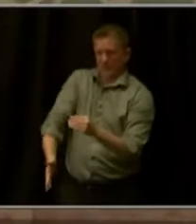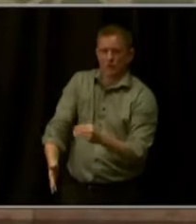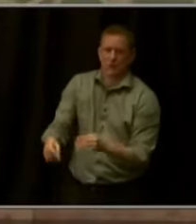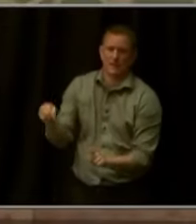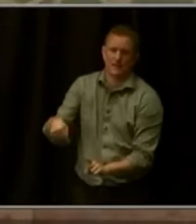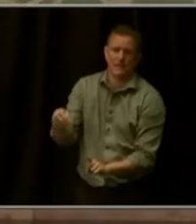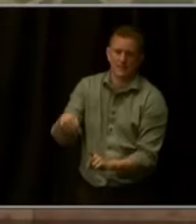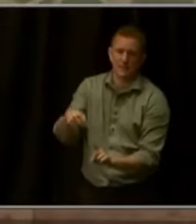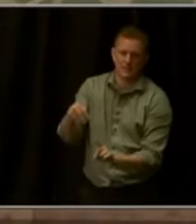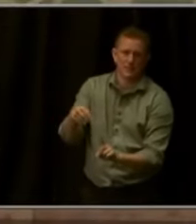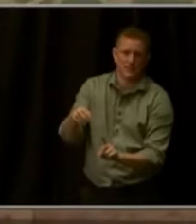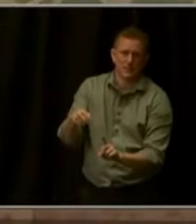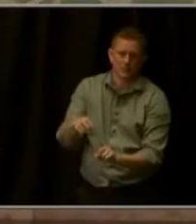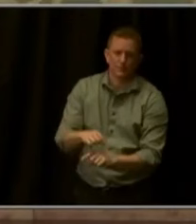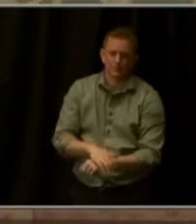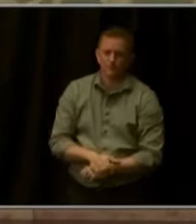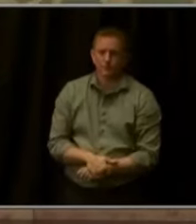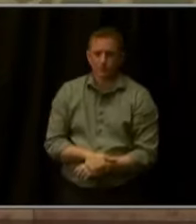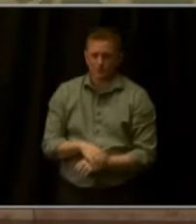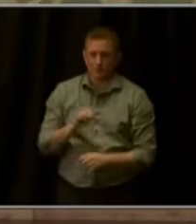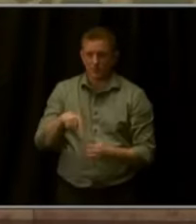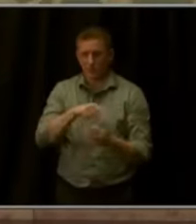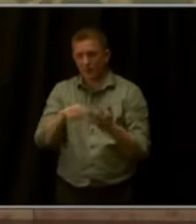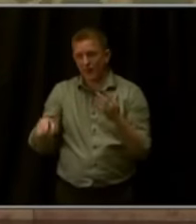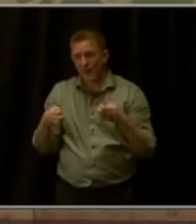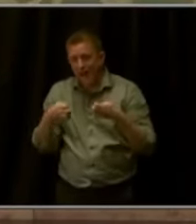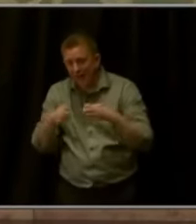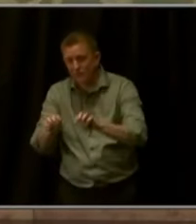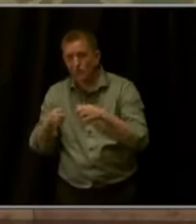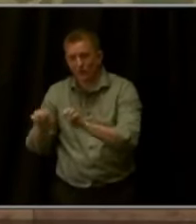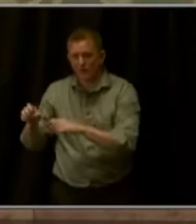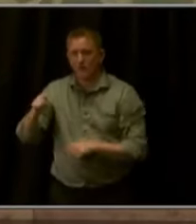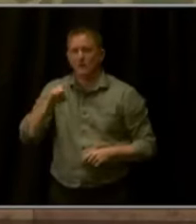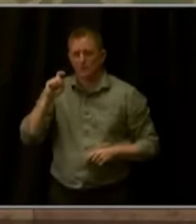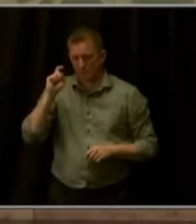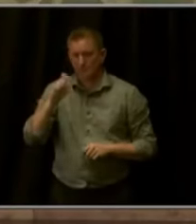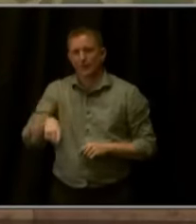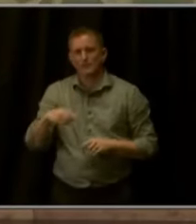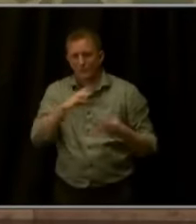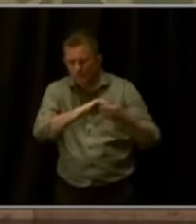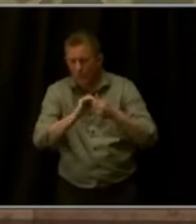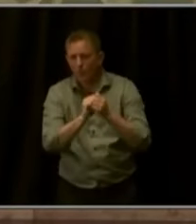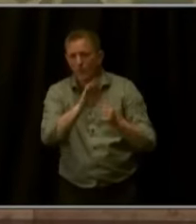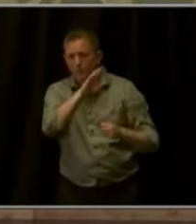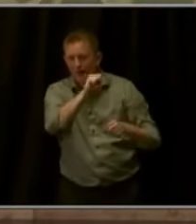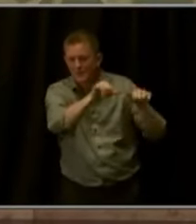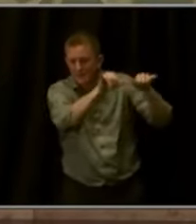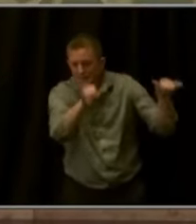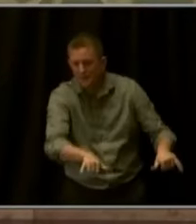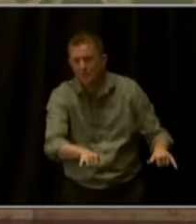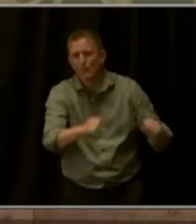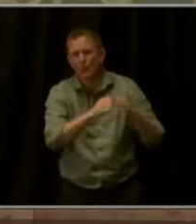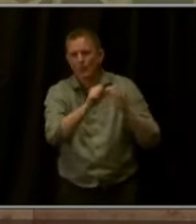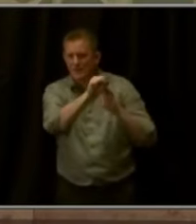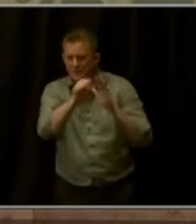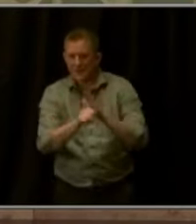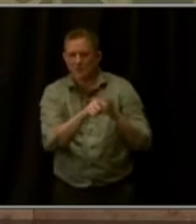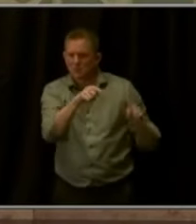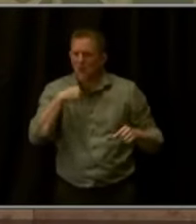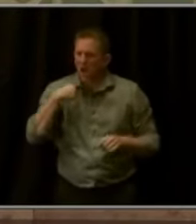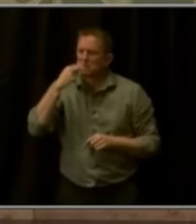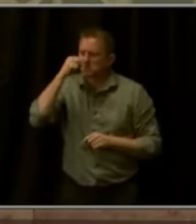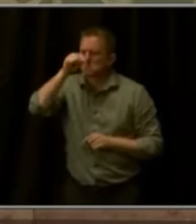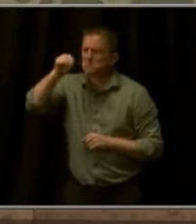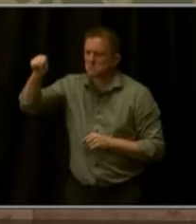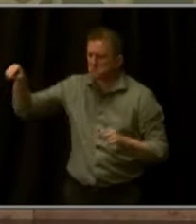efforts need to be combined with a more expansive statewide bus system. Colorado has seen the exciting success of bus staying and snow